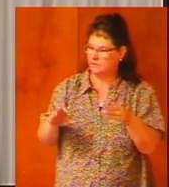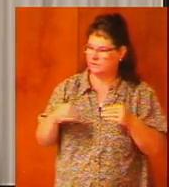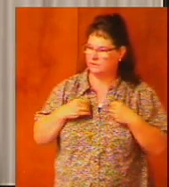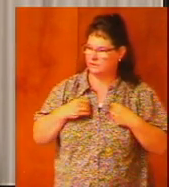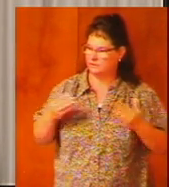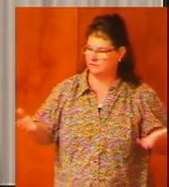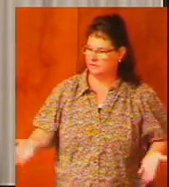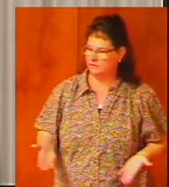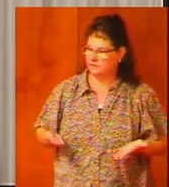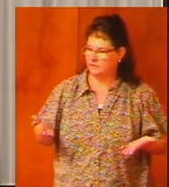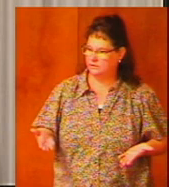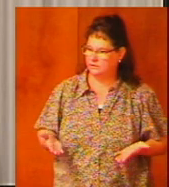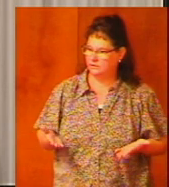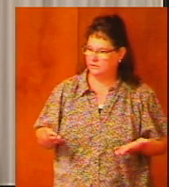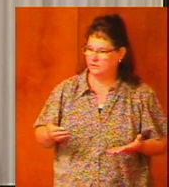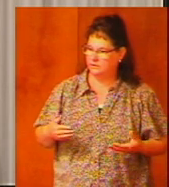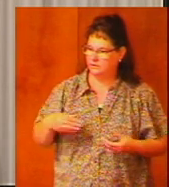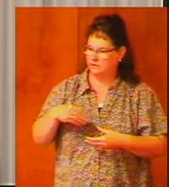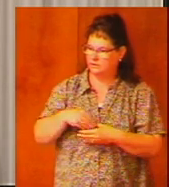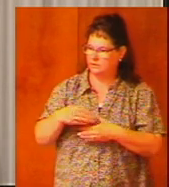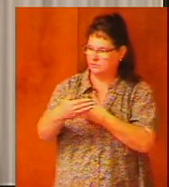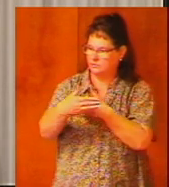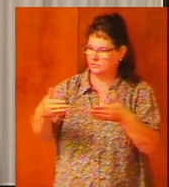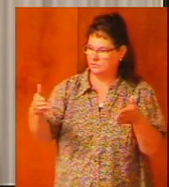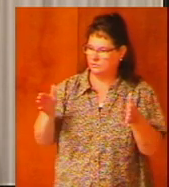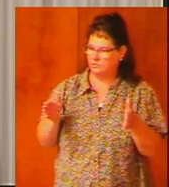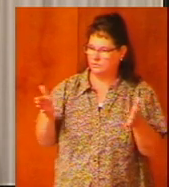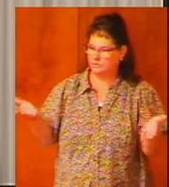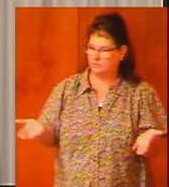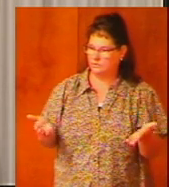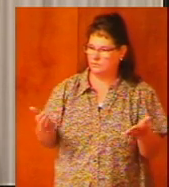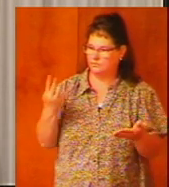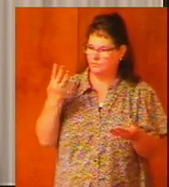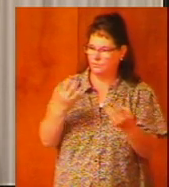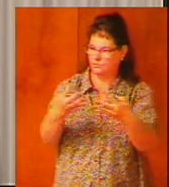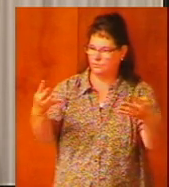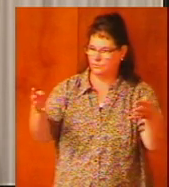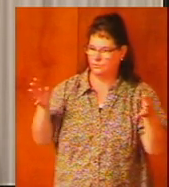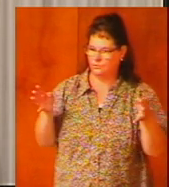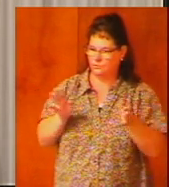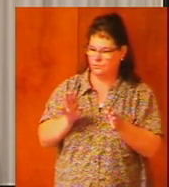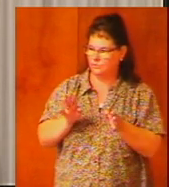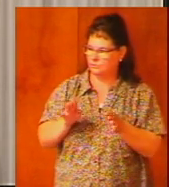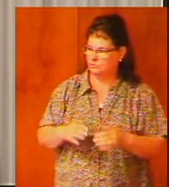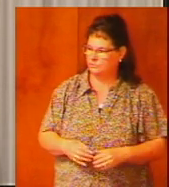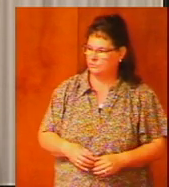here in the confines of these four walls and